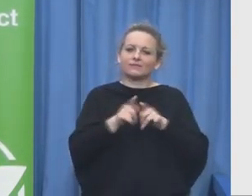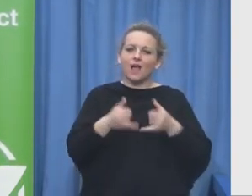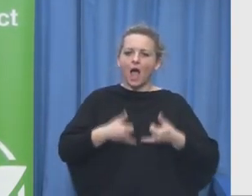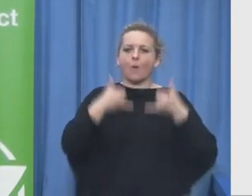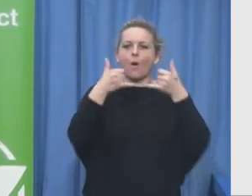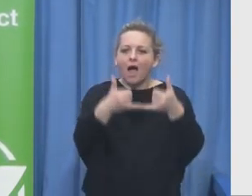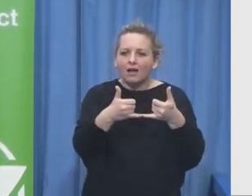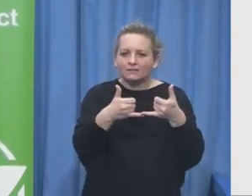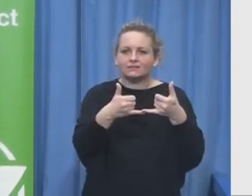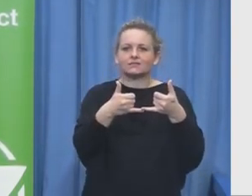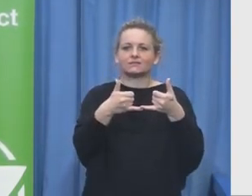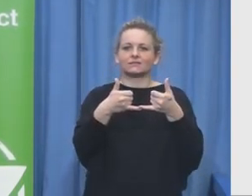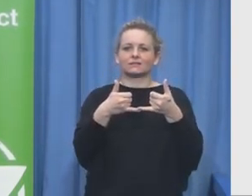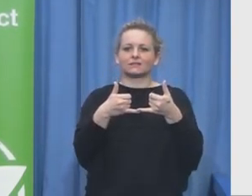some of you can recognize